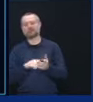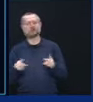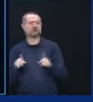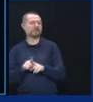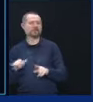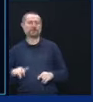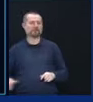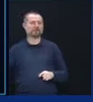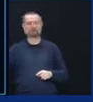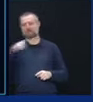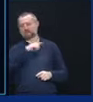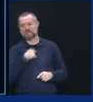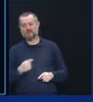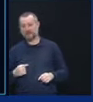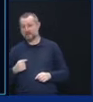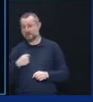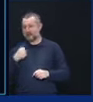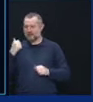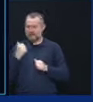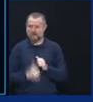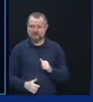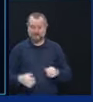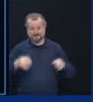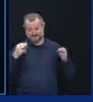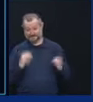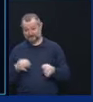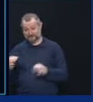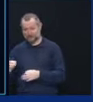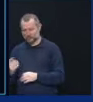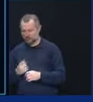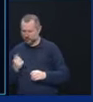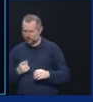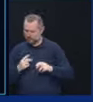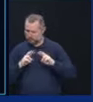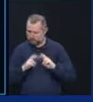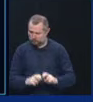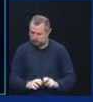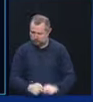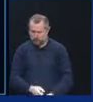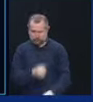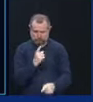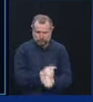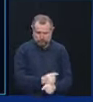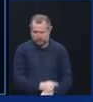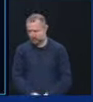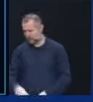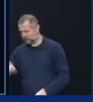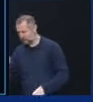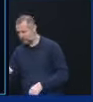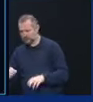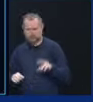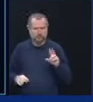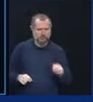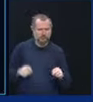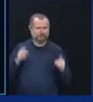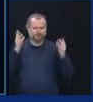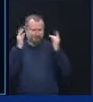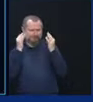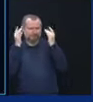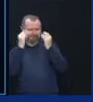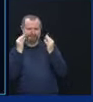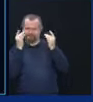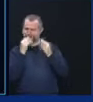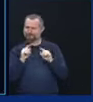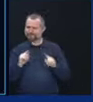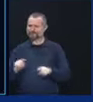that you think about every decision, and you play it back that night and the next day. But you can only review